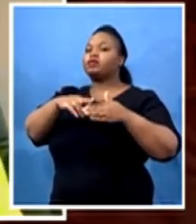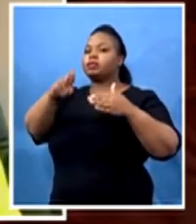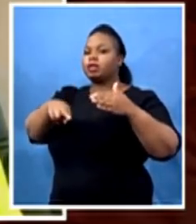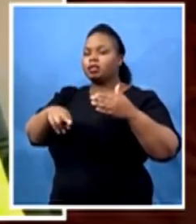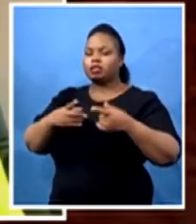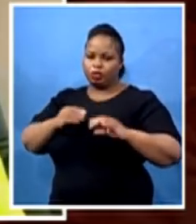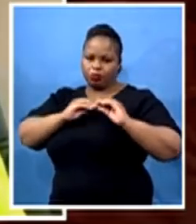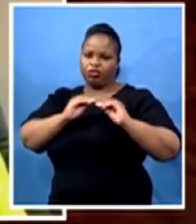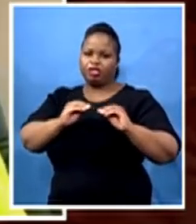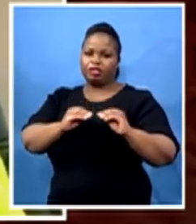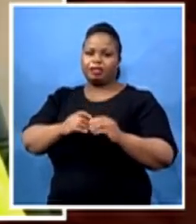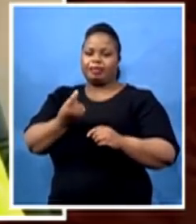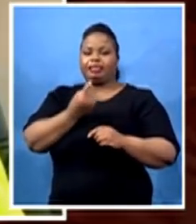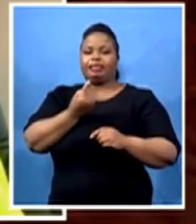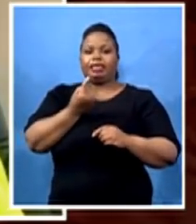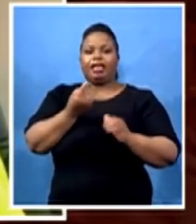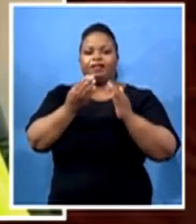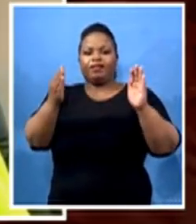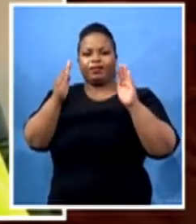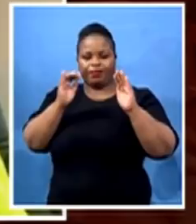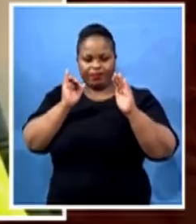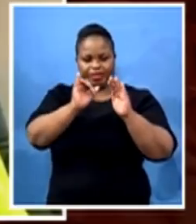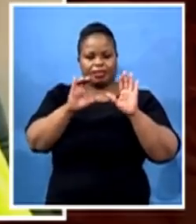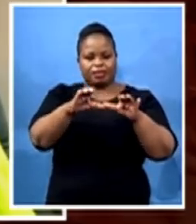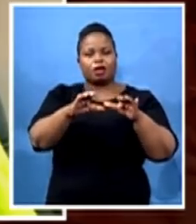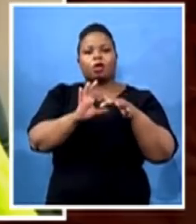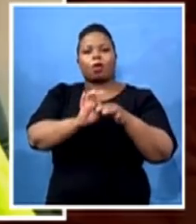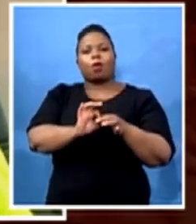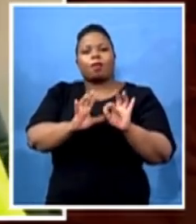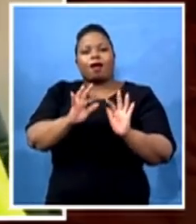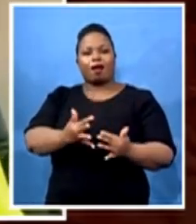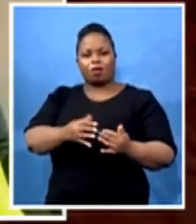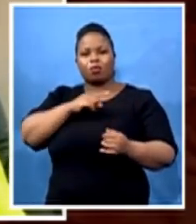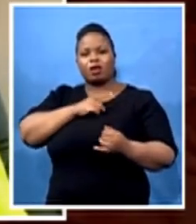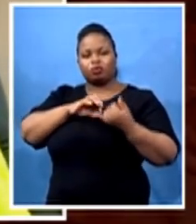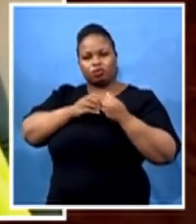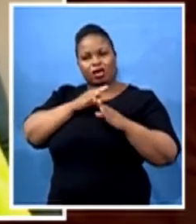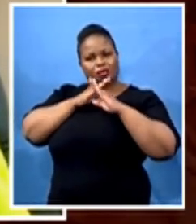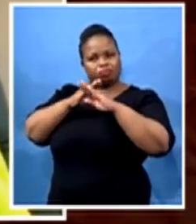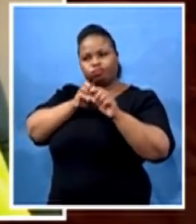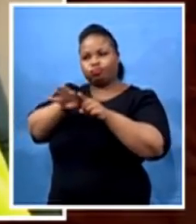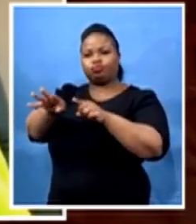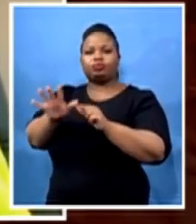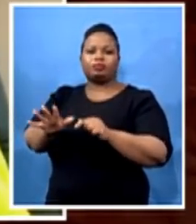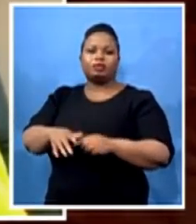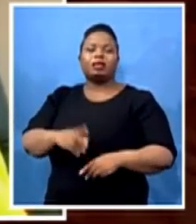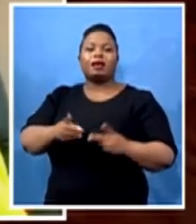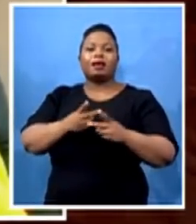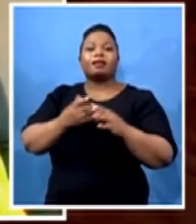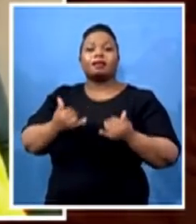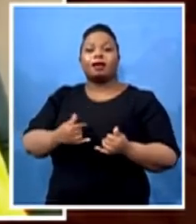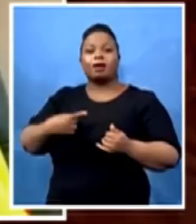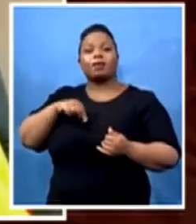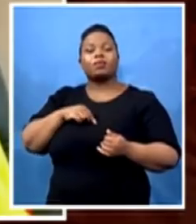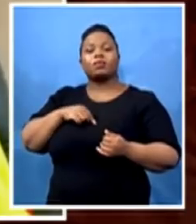that household to still prevent the spread. So that is why the message of saying you must treat